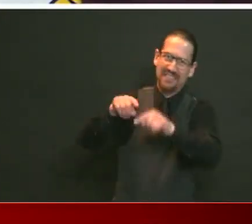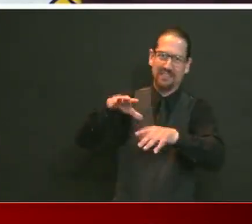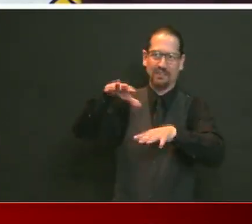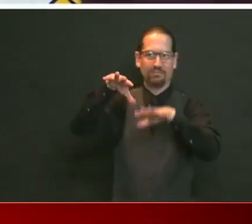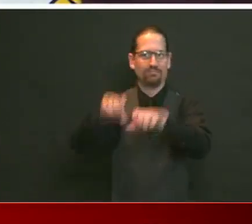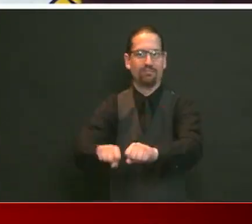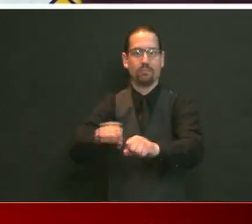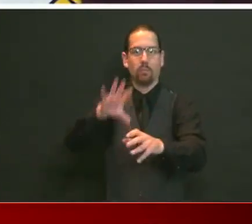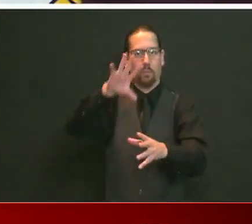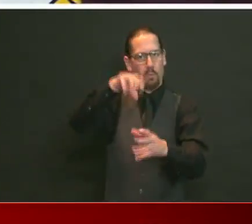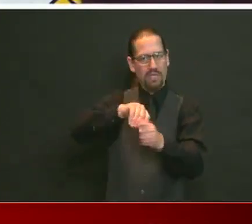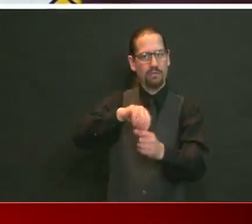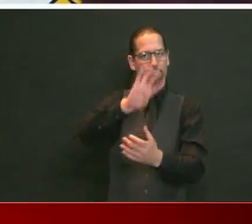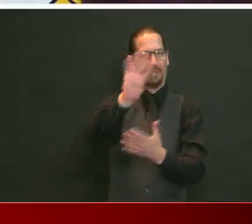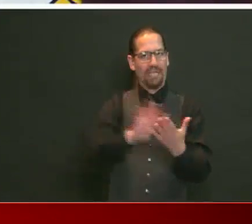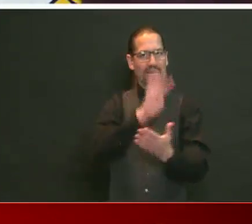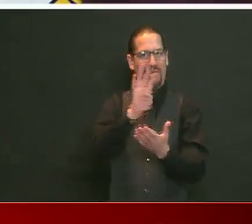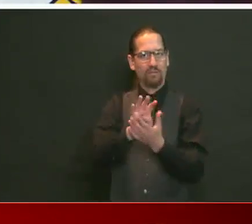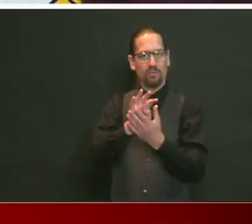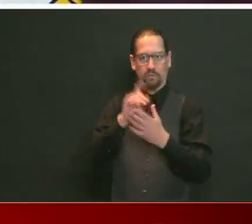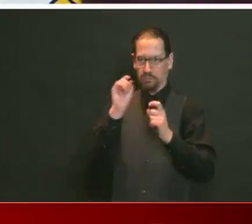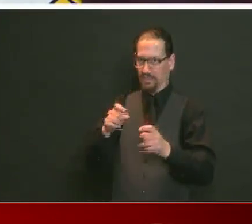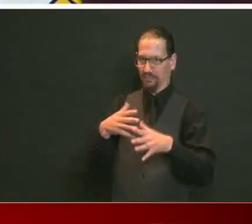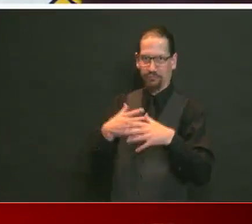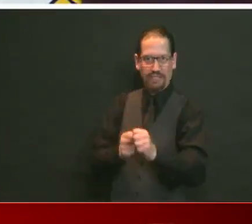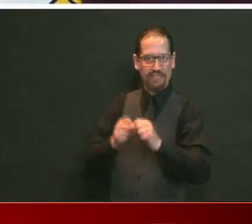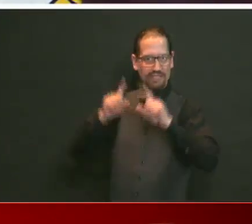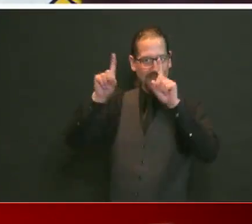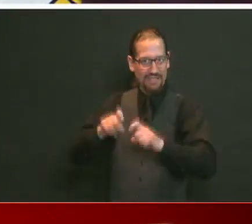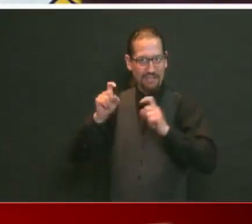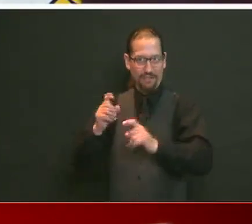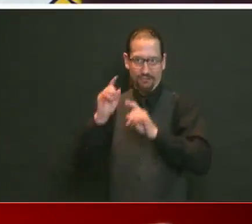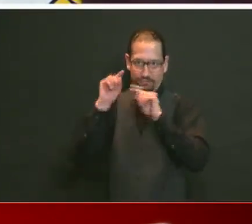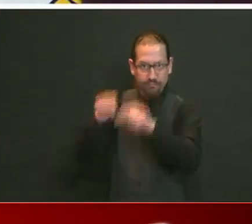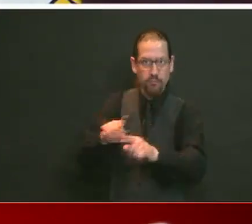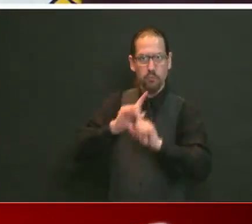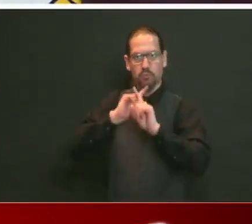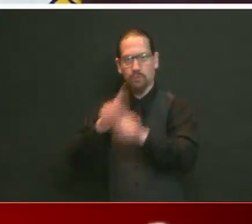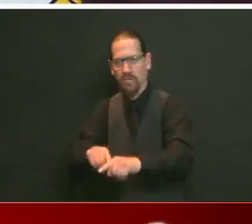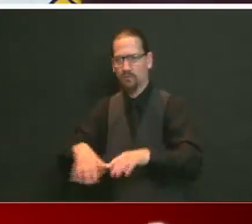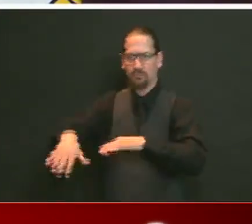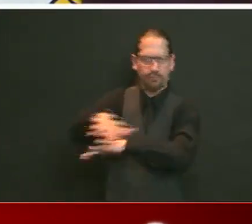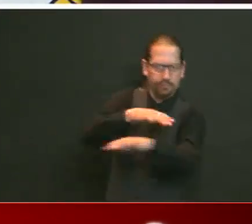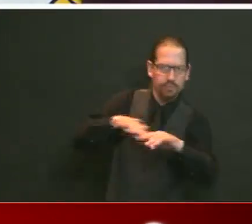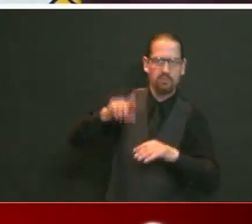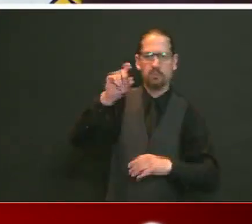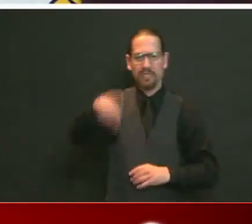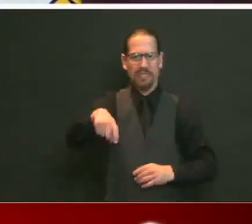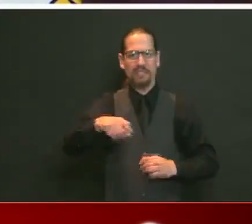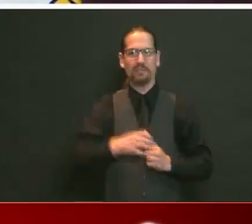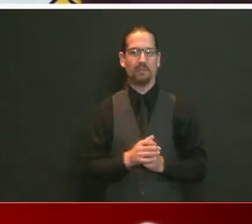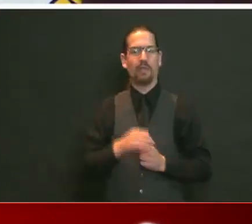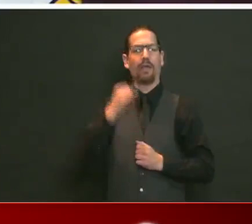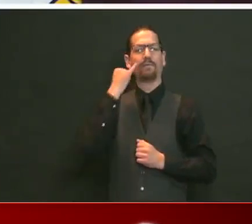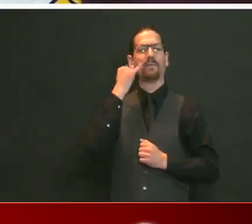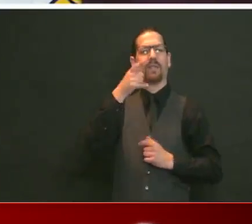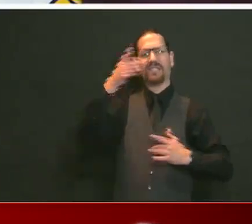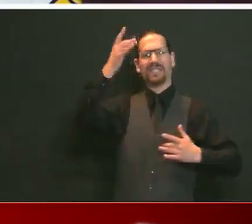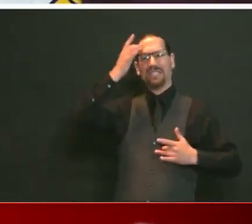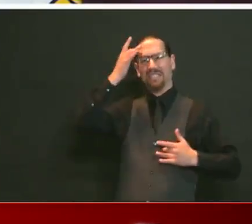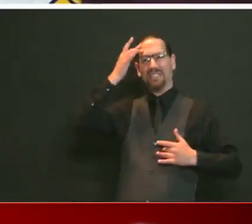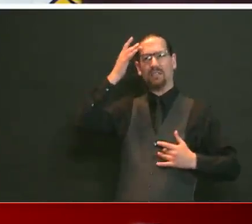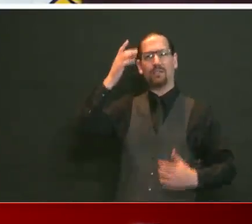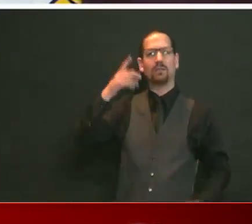within two days so we can contain an outbreak. We call it SOS, symptoms, outbreaks, surveillance.